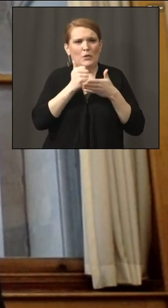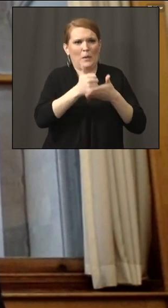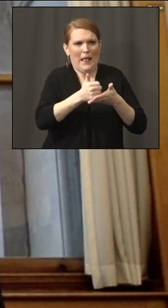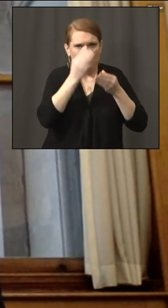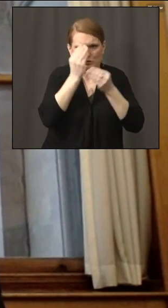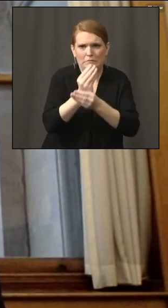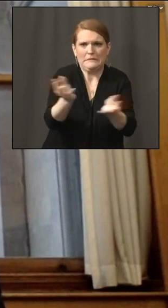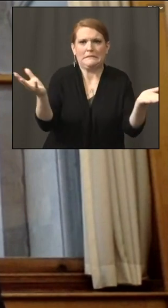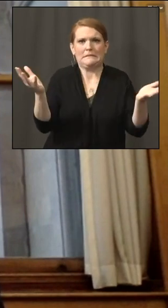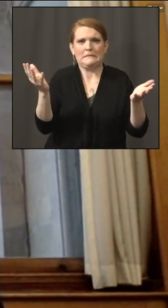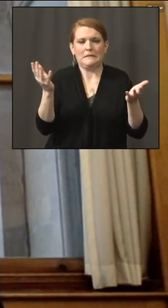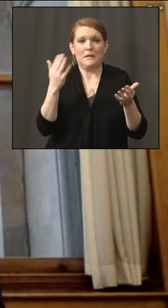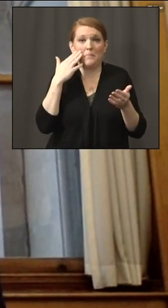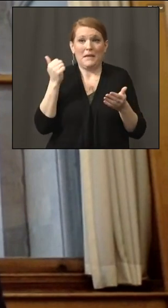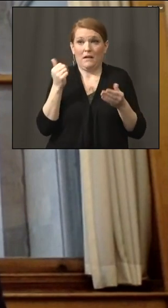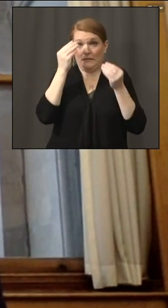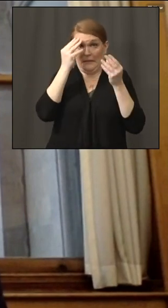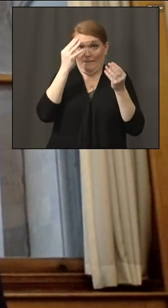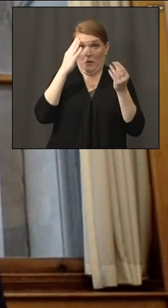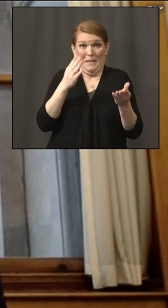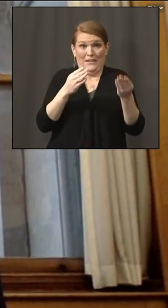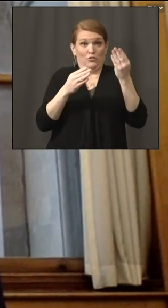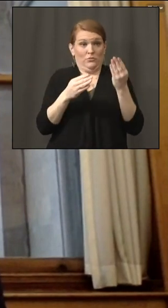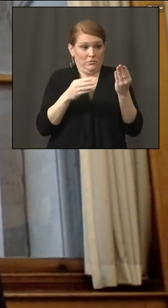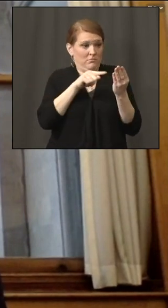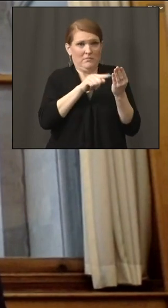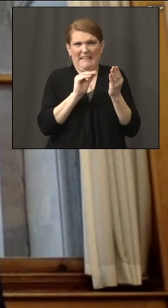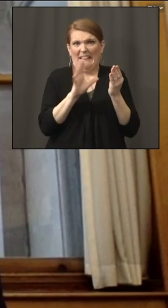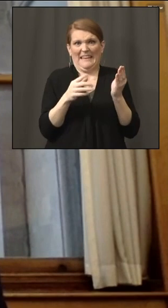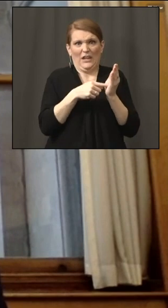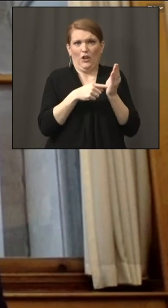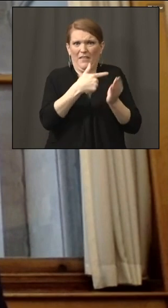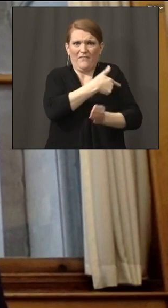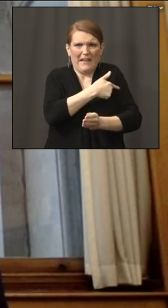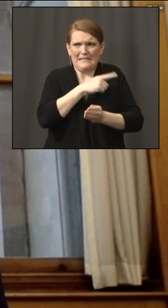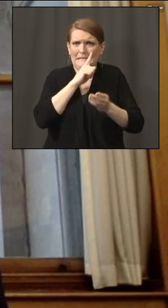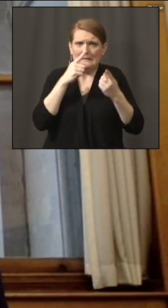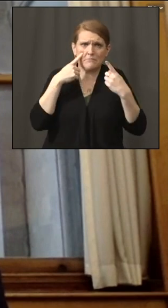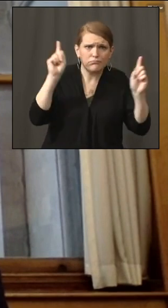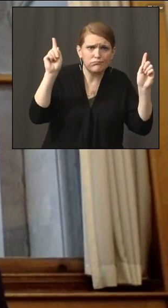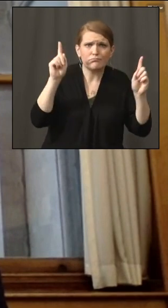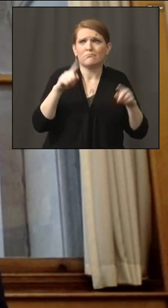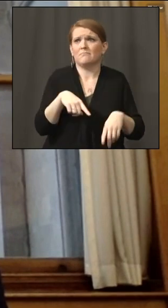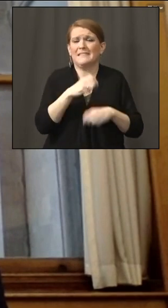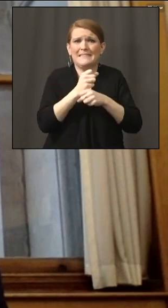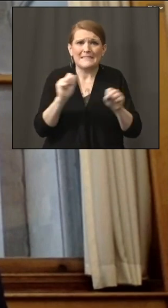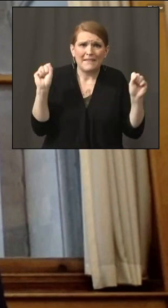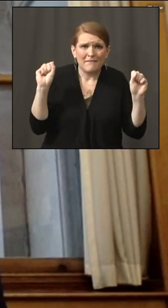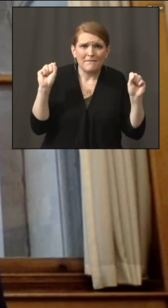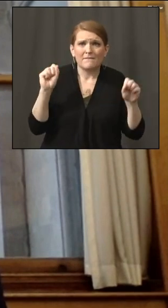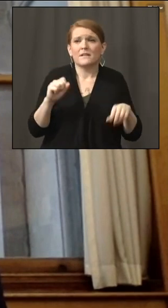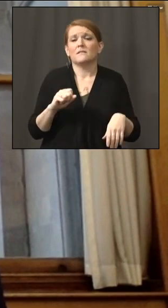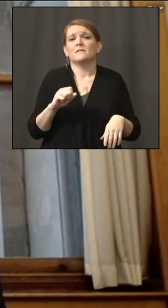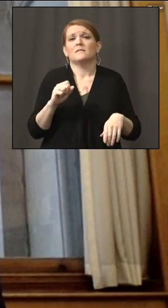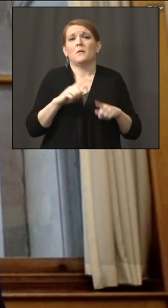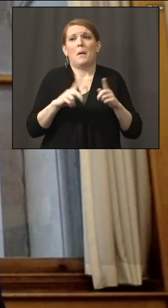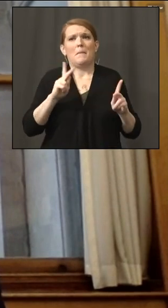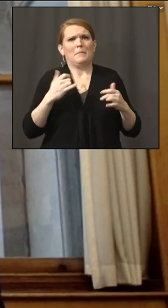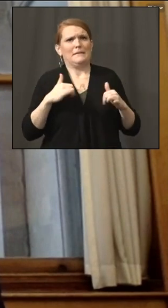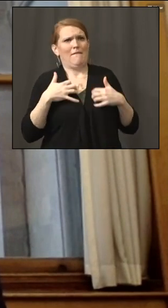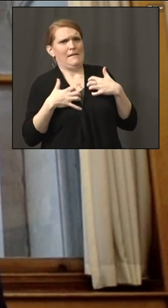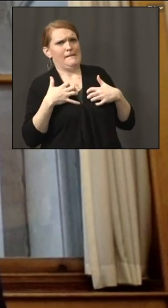fortunately, is very clear that the vaccine is incredibly effective, very safe. And I think, as the governor said, the more people they see,